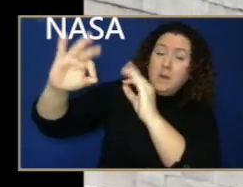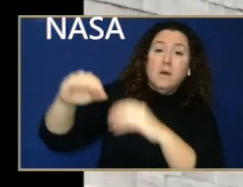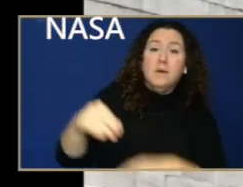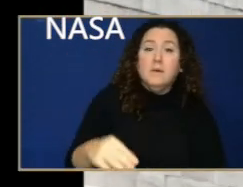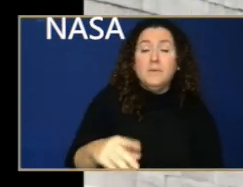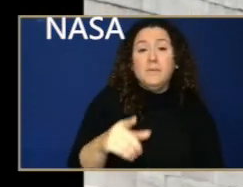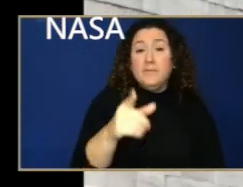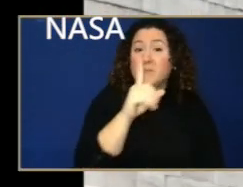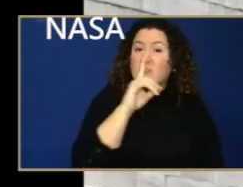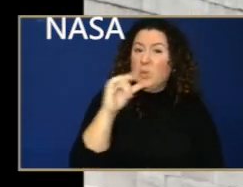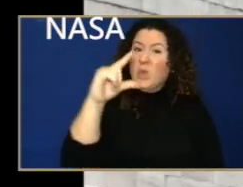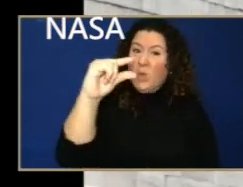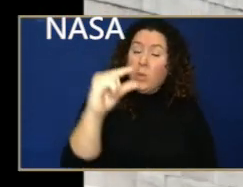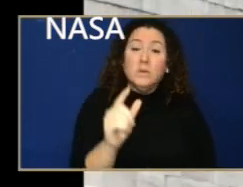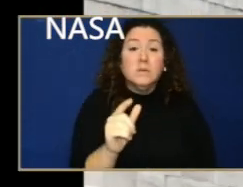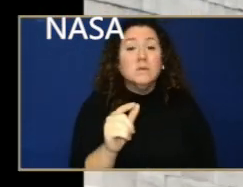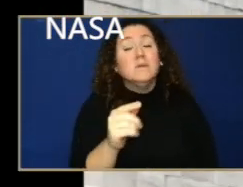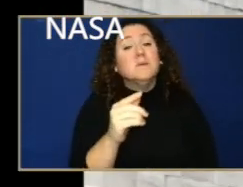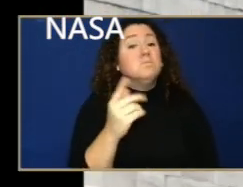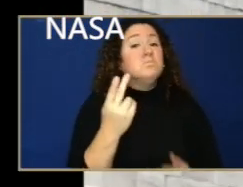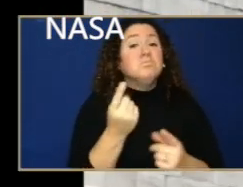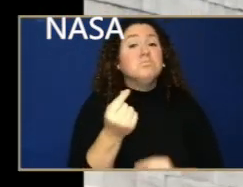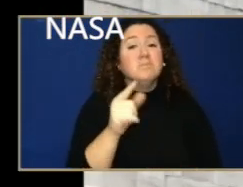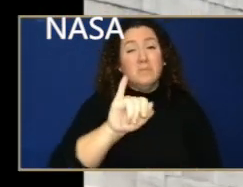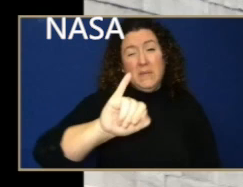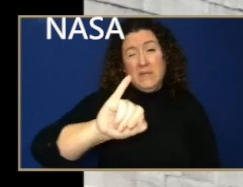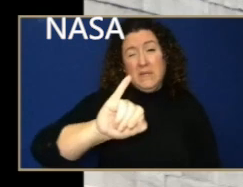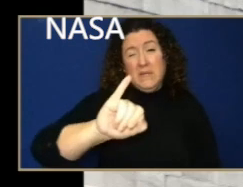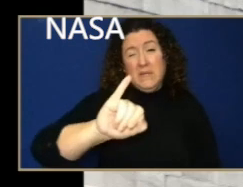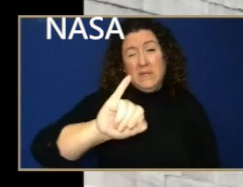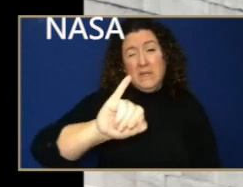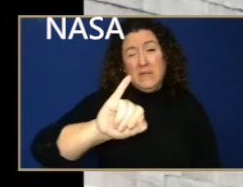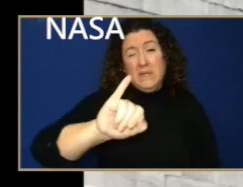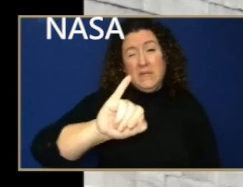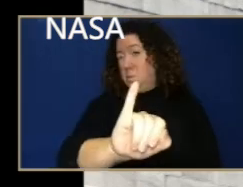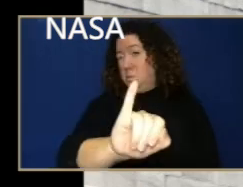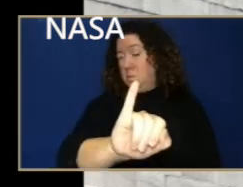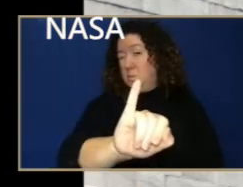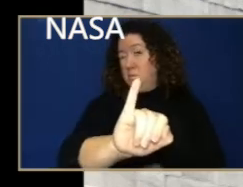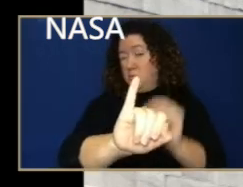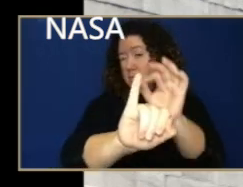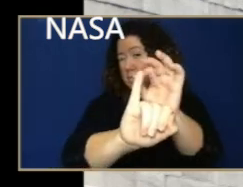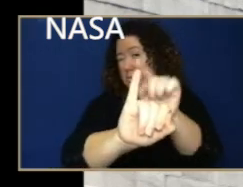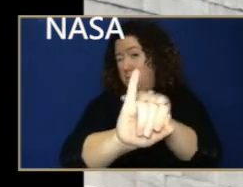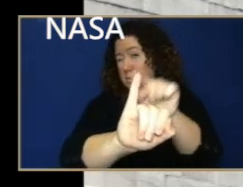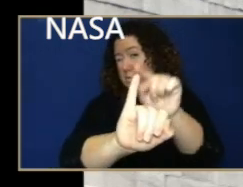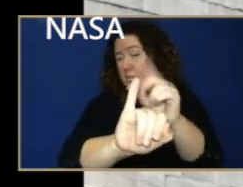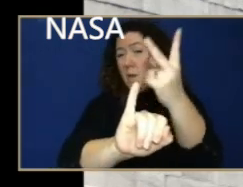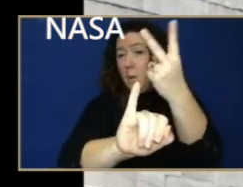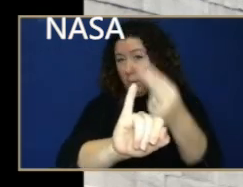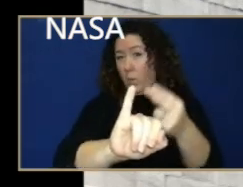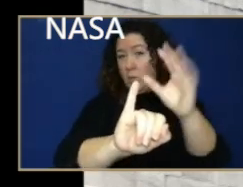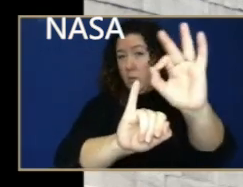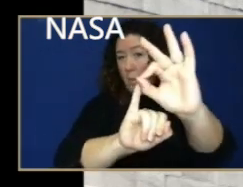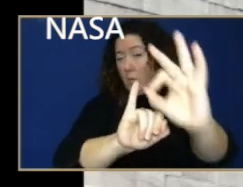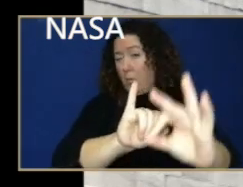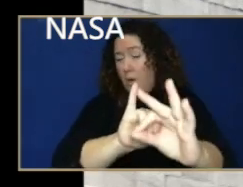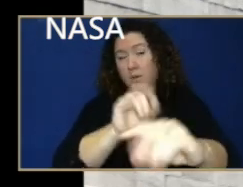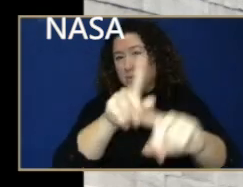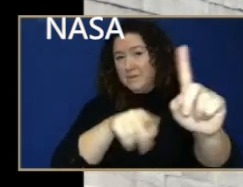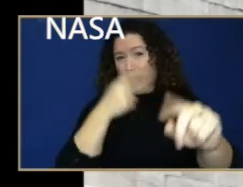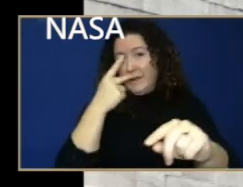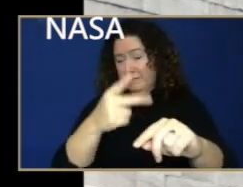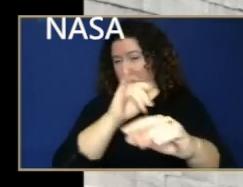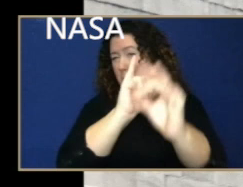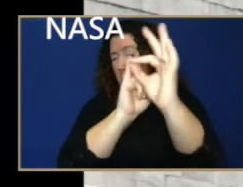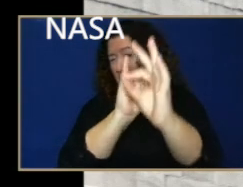and you extend it at arm's length, you'll be able to cover both planets with just your pinky finger. Now, this is a rare alignment. This happens just about every